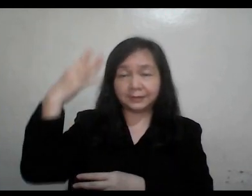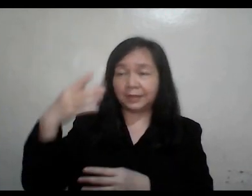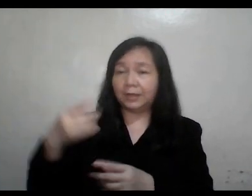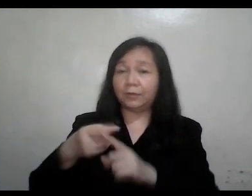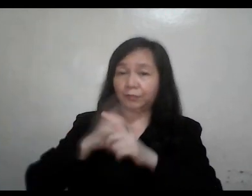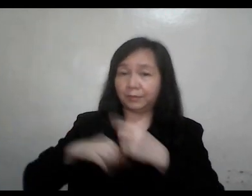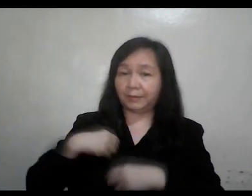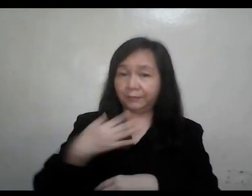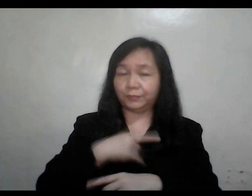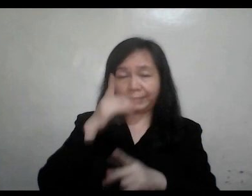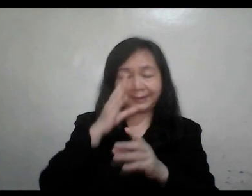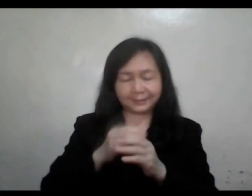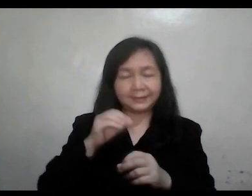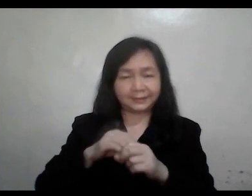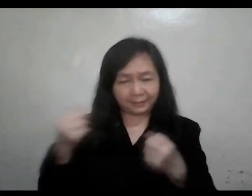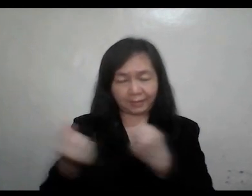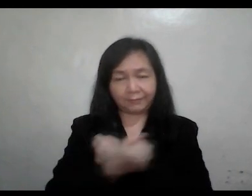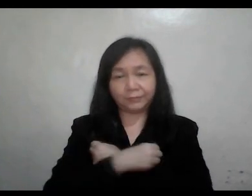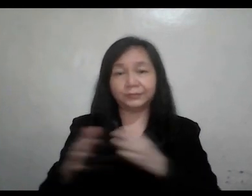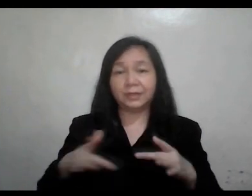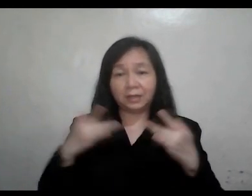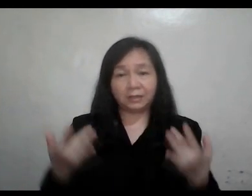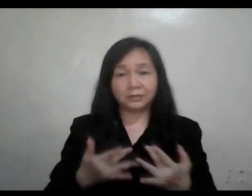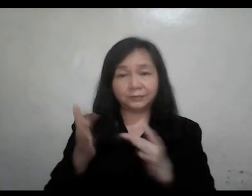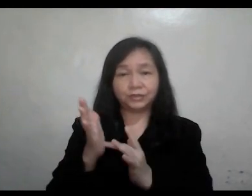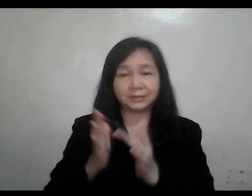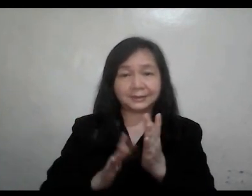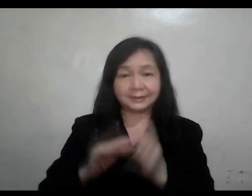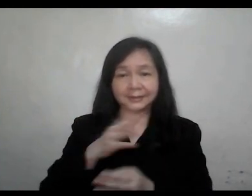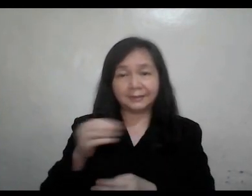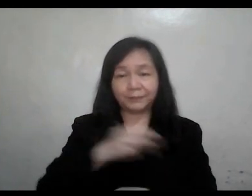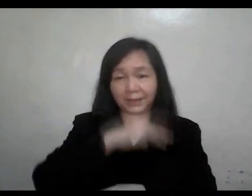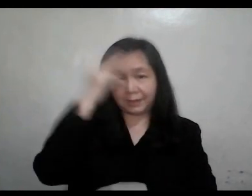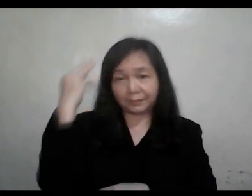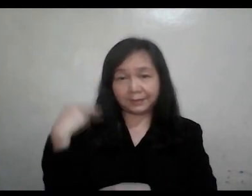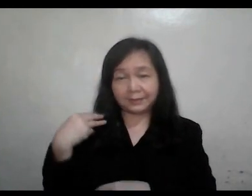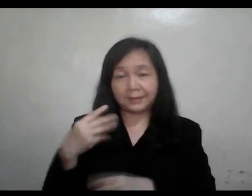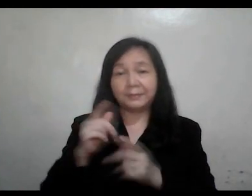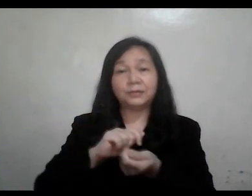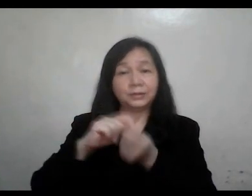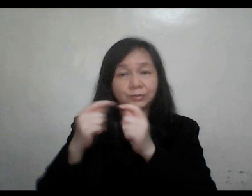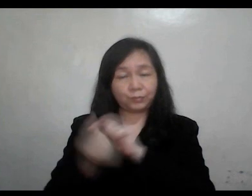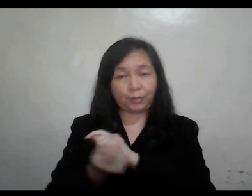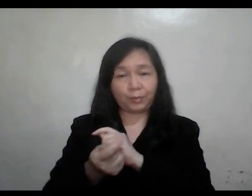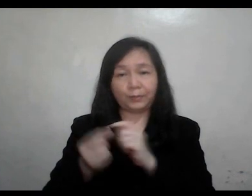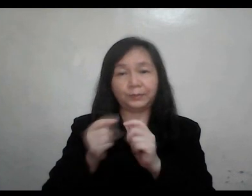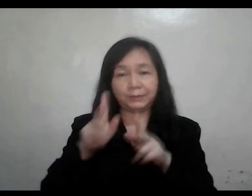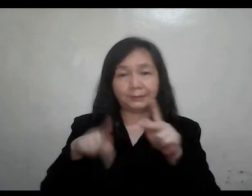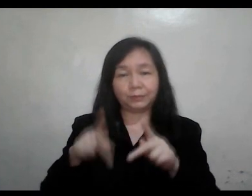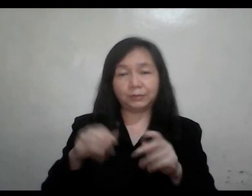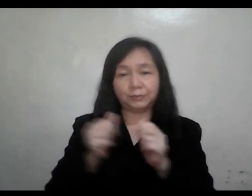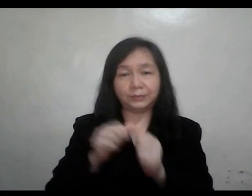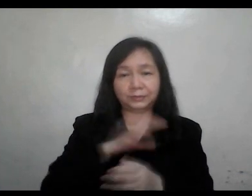comes from our faith, in the love of the hearts of Jesus and Mary, and be transformed into a people with